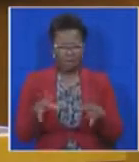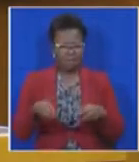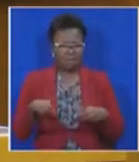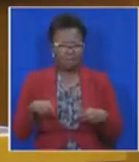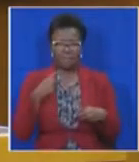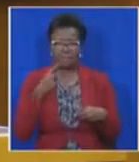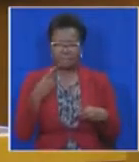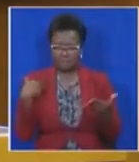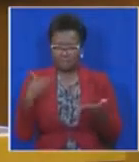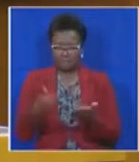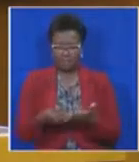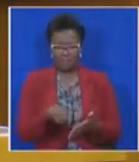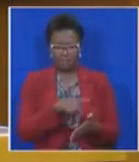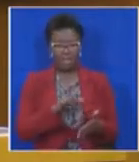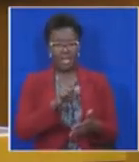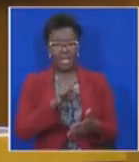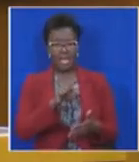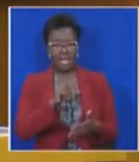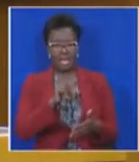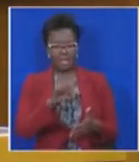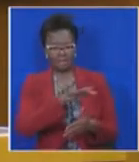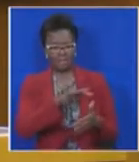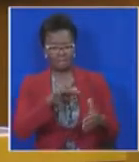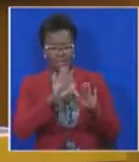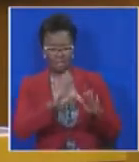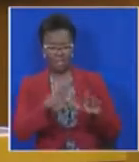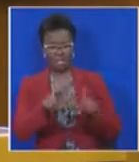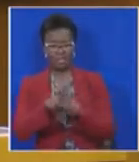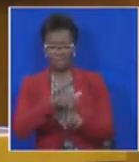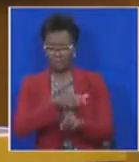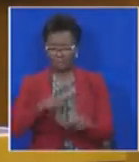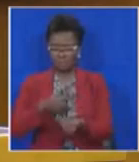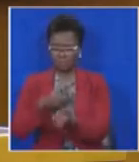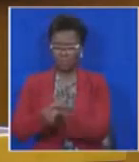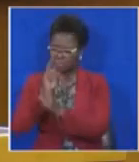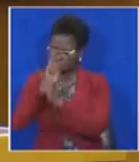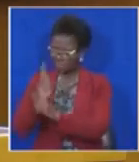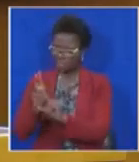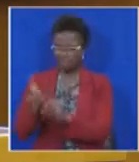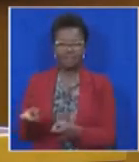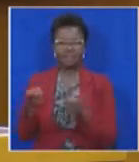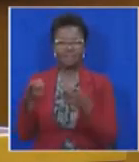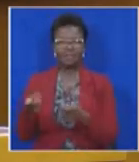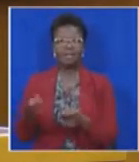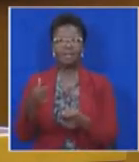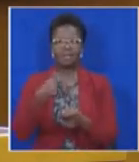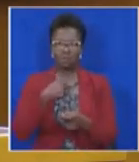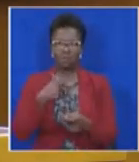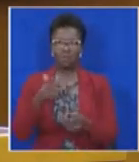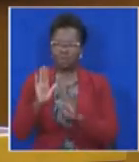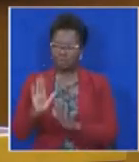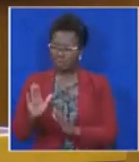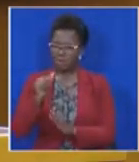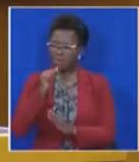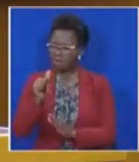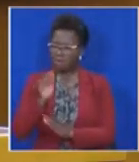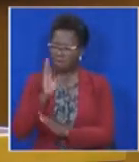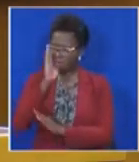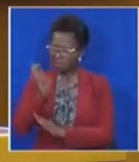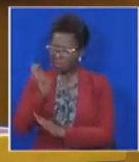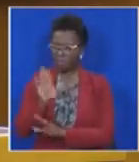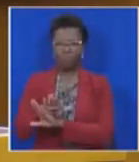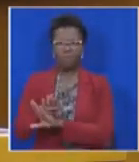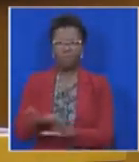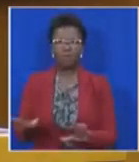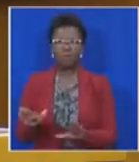the continued occupation of the office of the president by Mr. Zuma and we will accordingly not respond directly to his